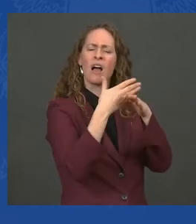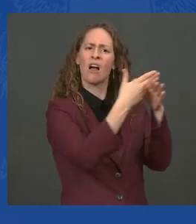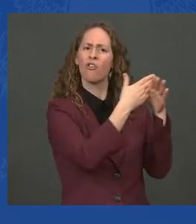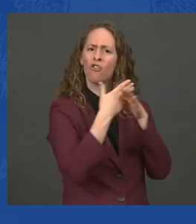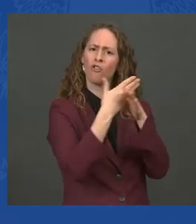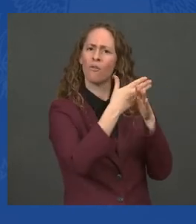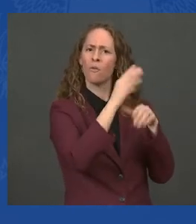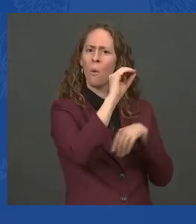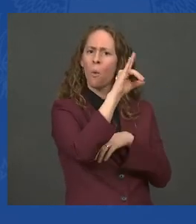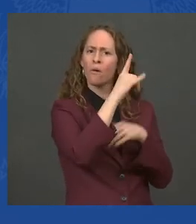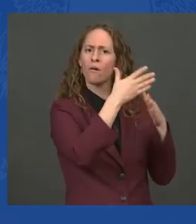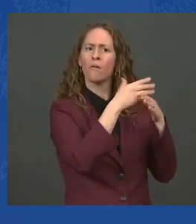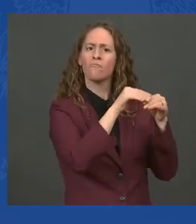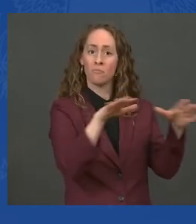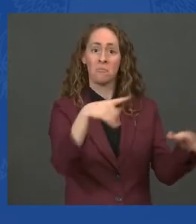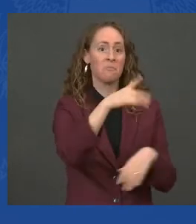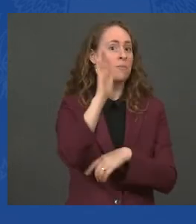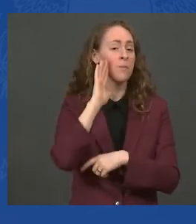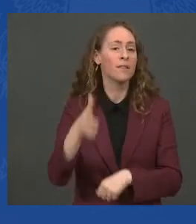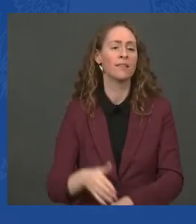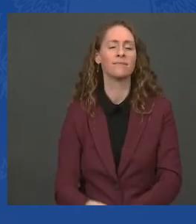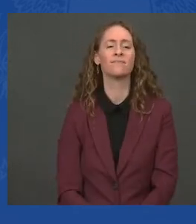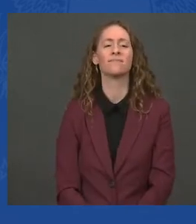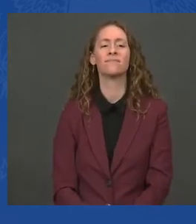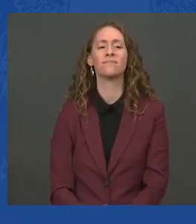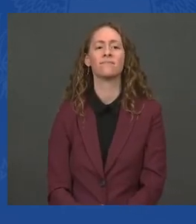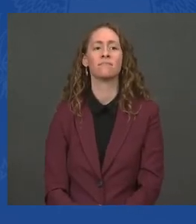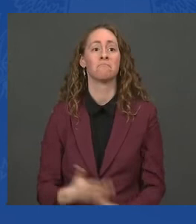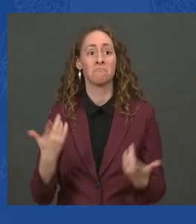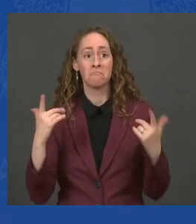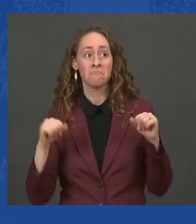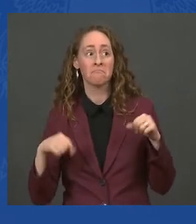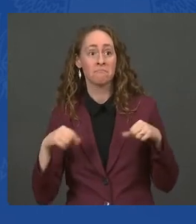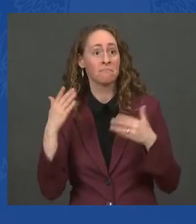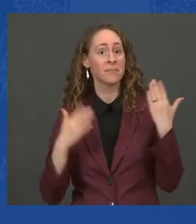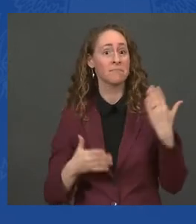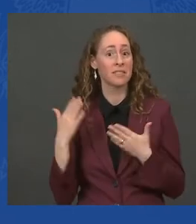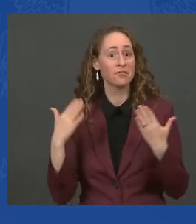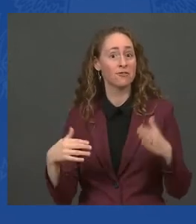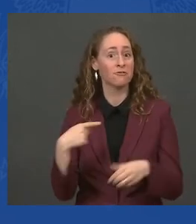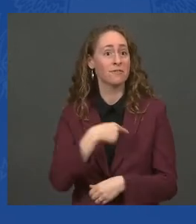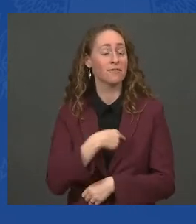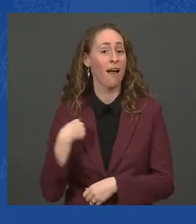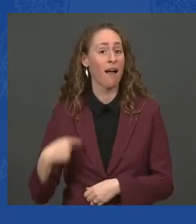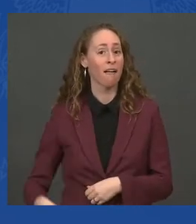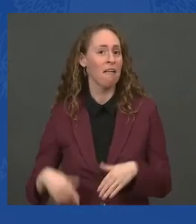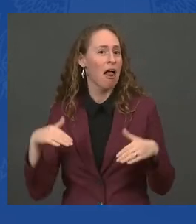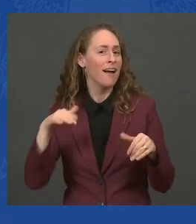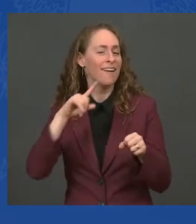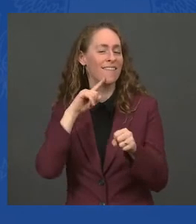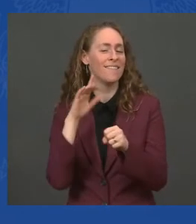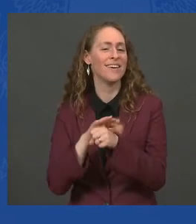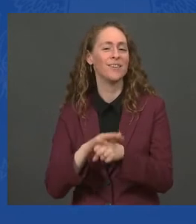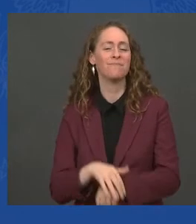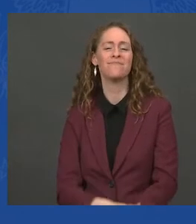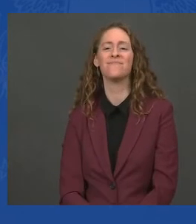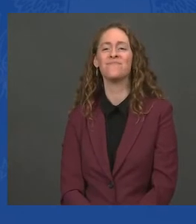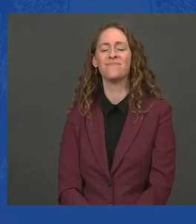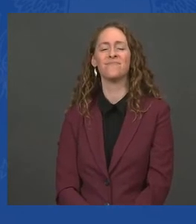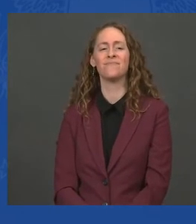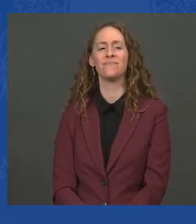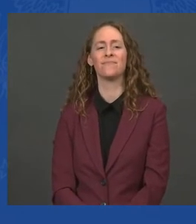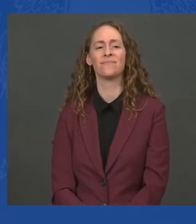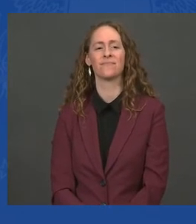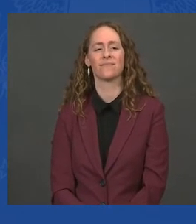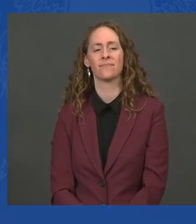do well, do more as well. They haven't done it yet. This worldwide effort we're leading won't solve the problem of high